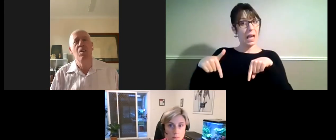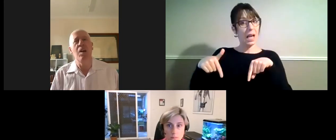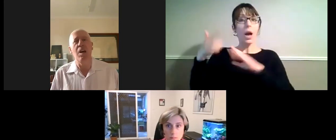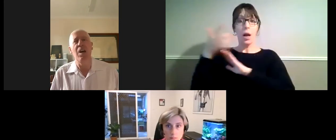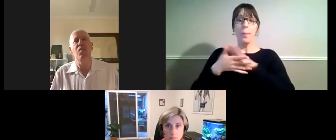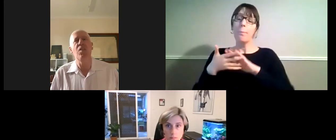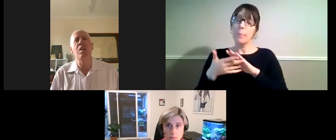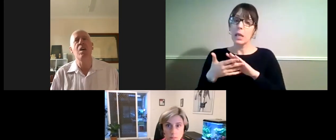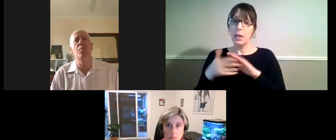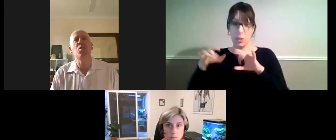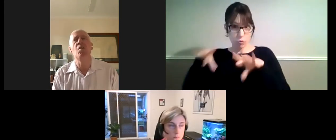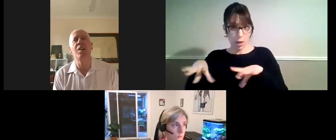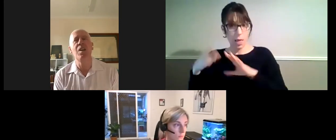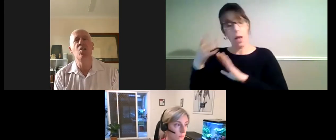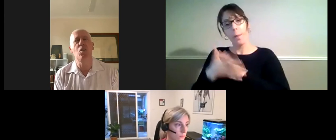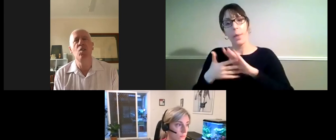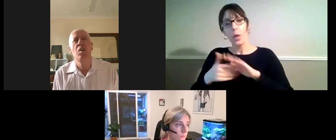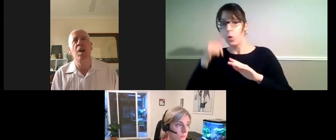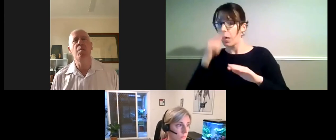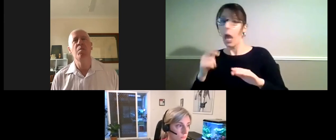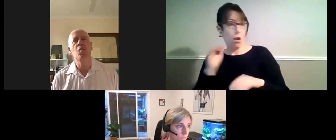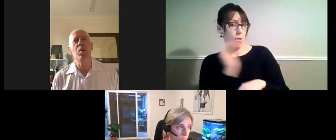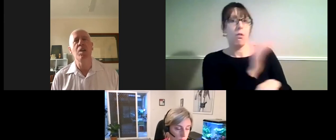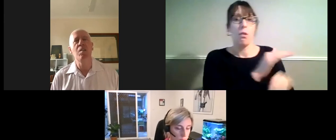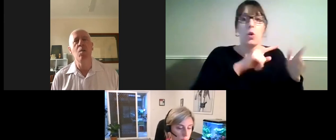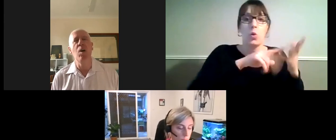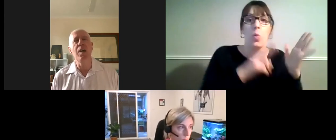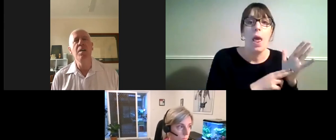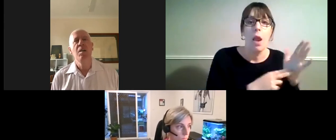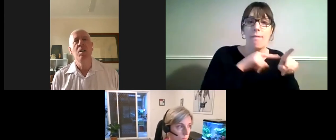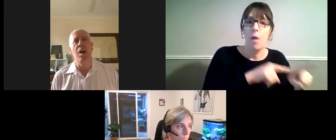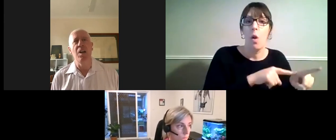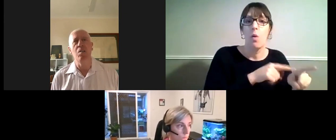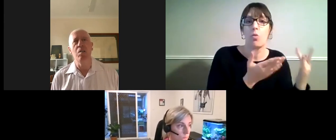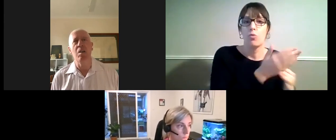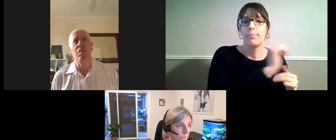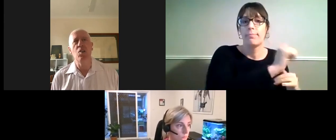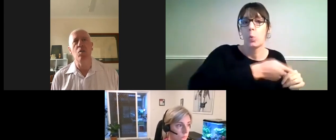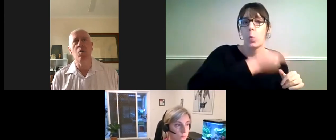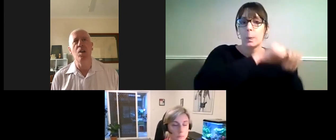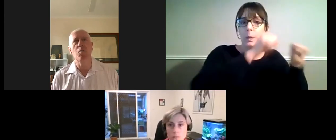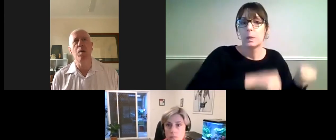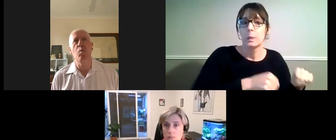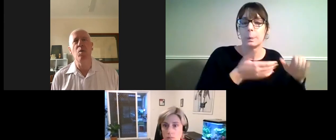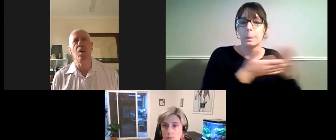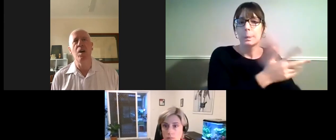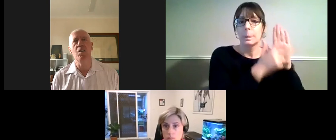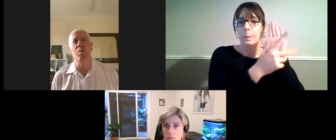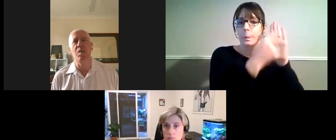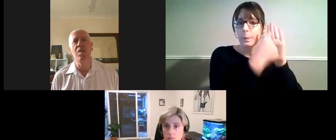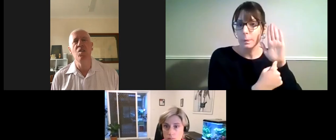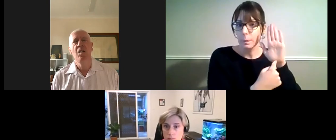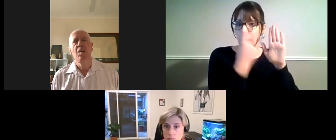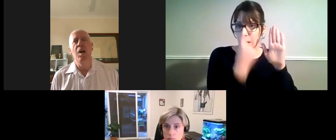complaint at the United Nations and pursuing it in that way under the Convention on the Rights of People with